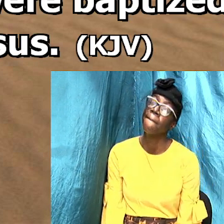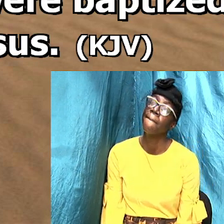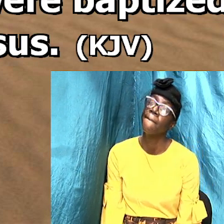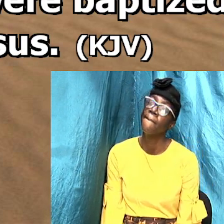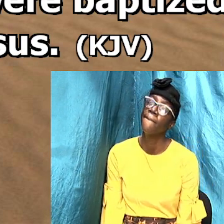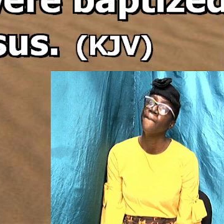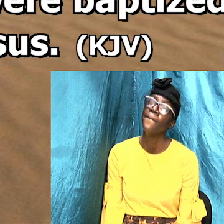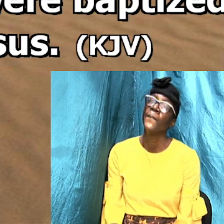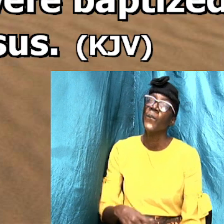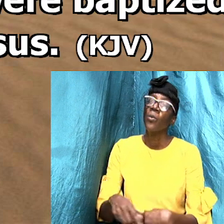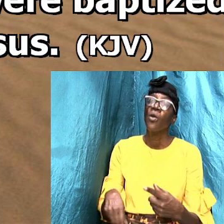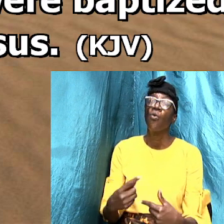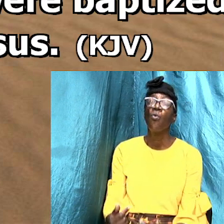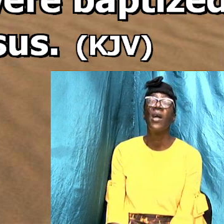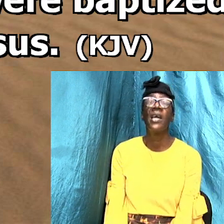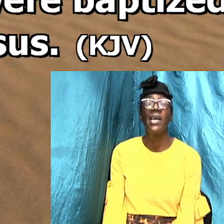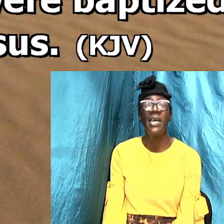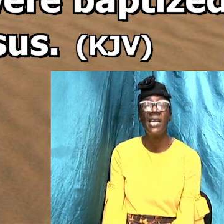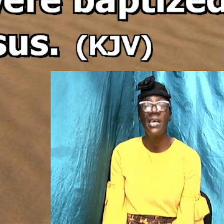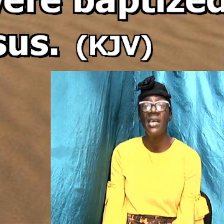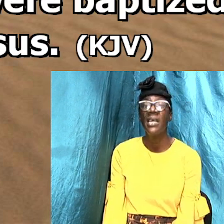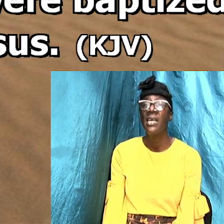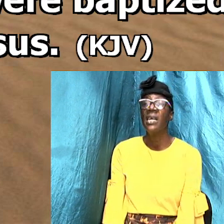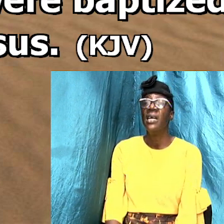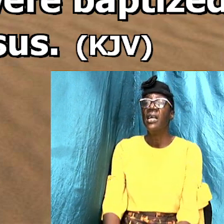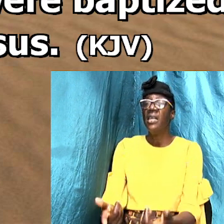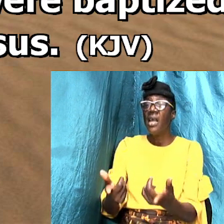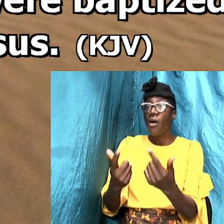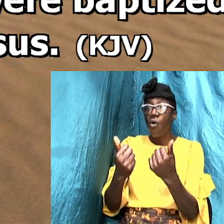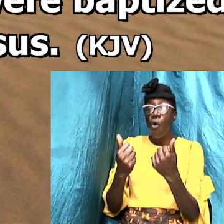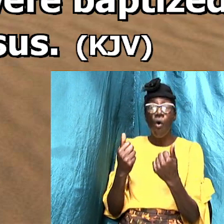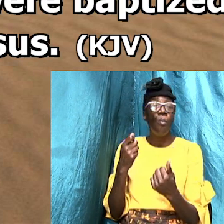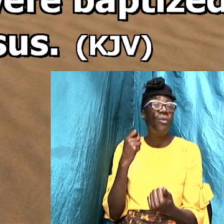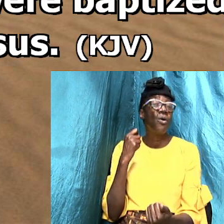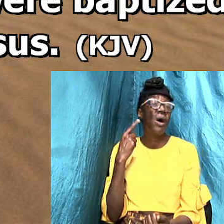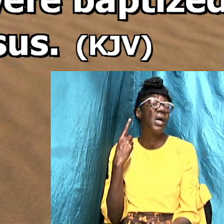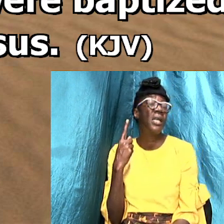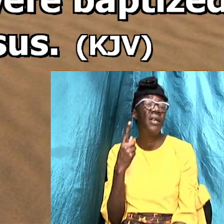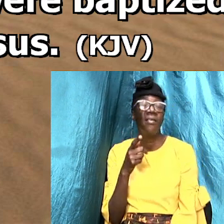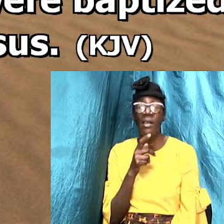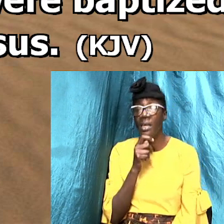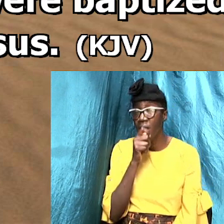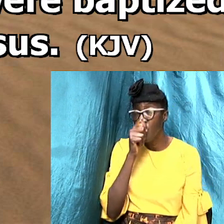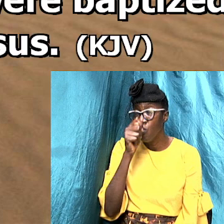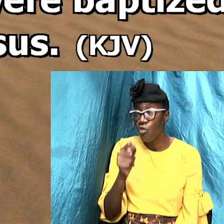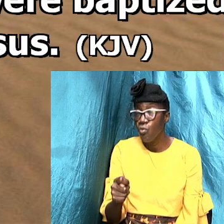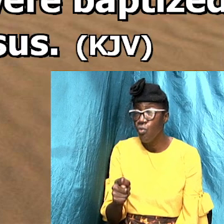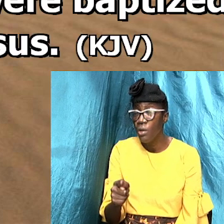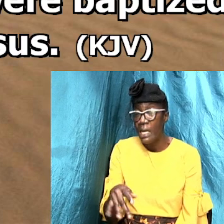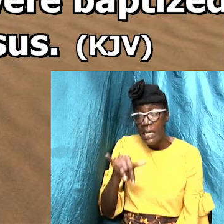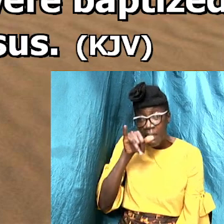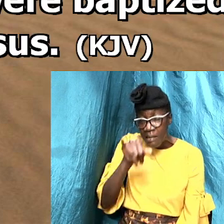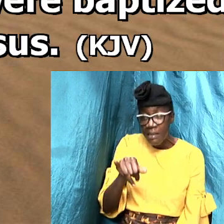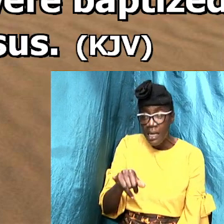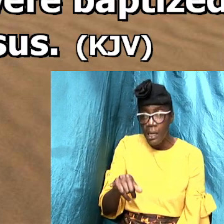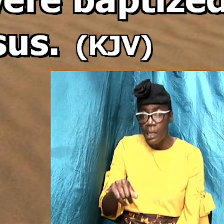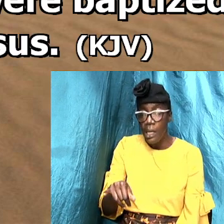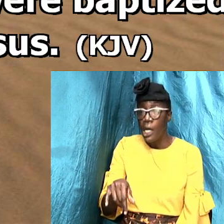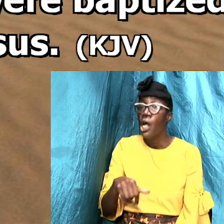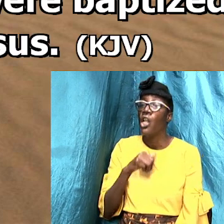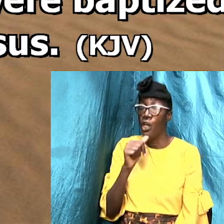and when they have come to understand the truth they still won't budge